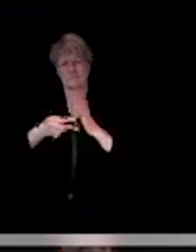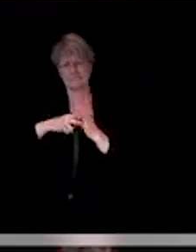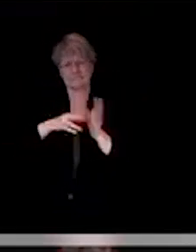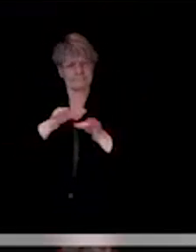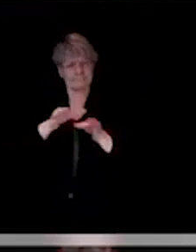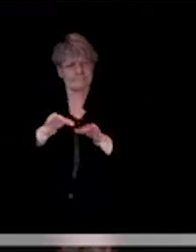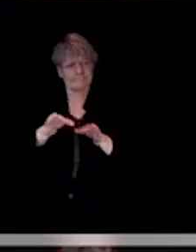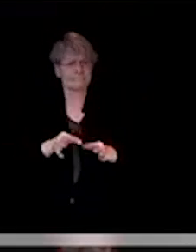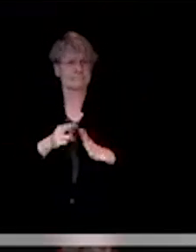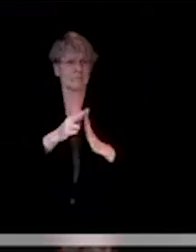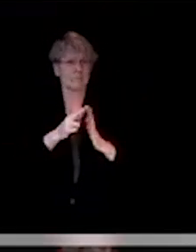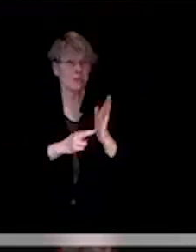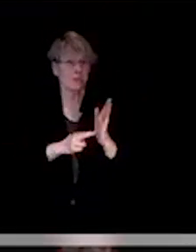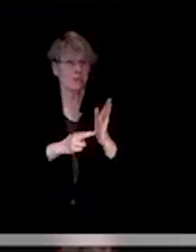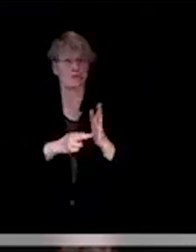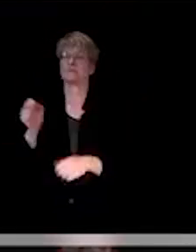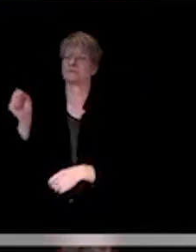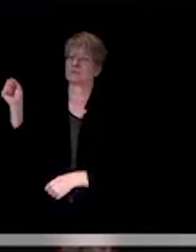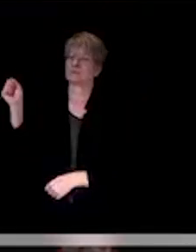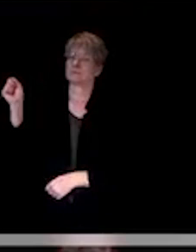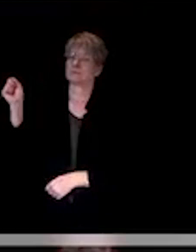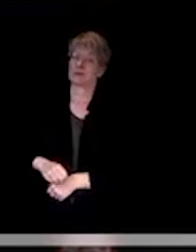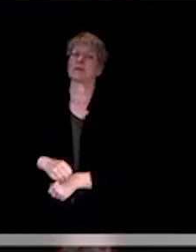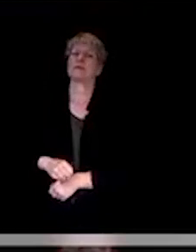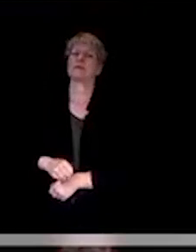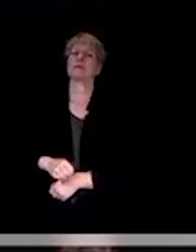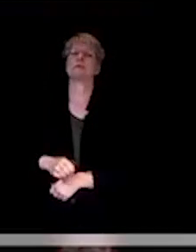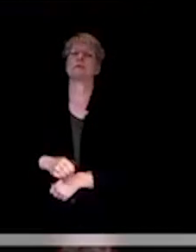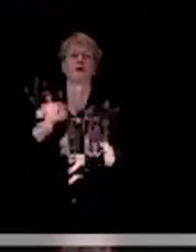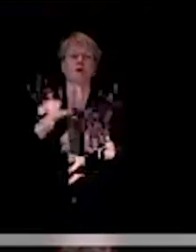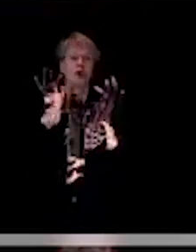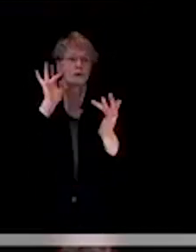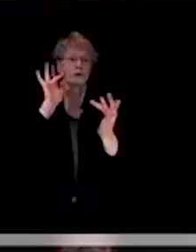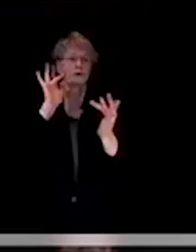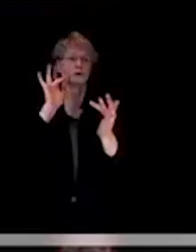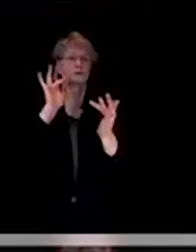Yeah, think contact sports are definitely not recommended at this time.